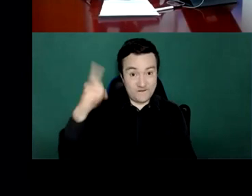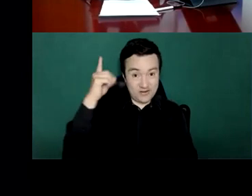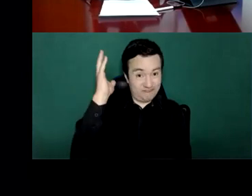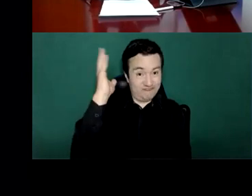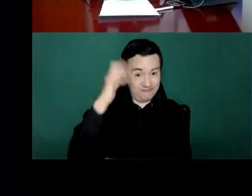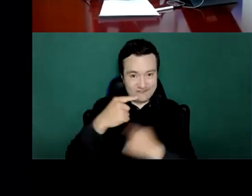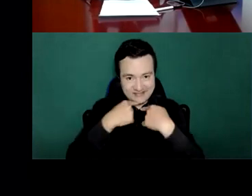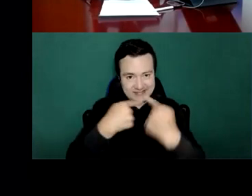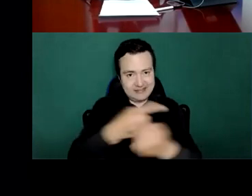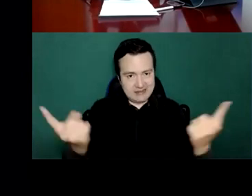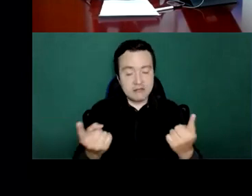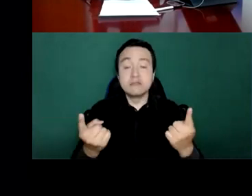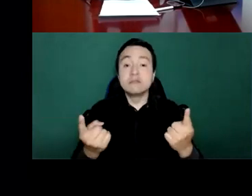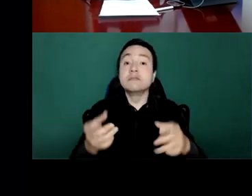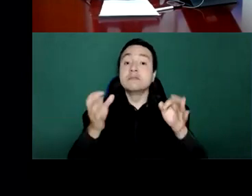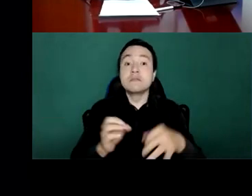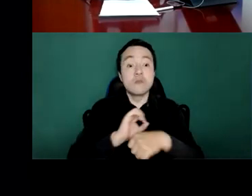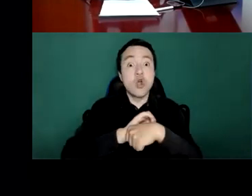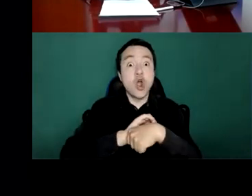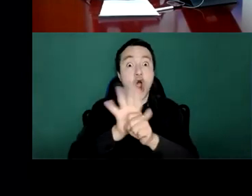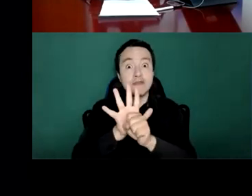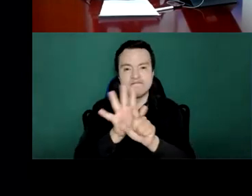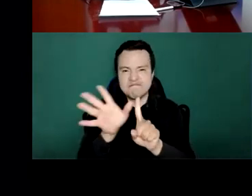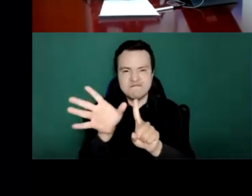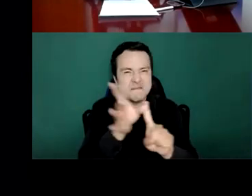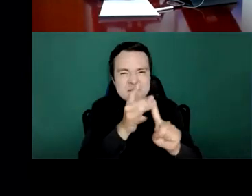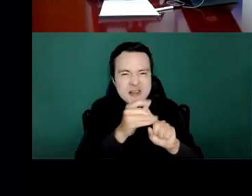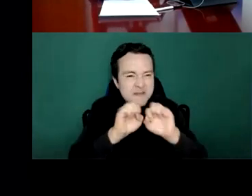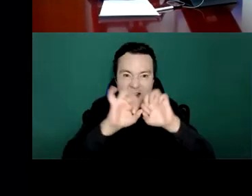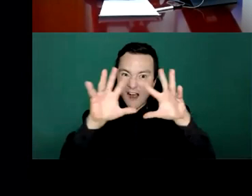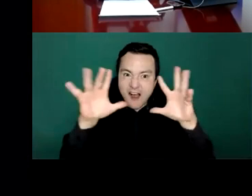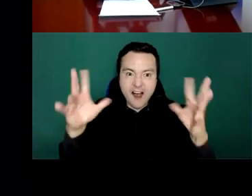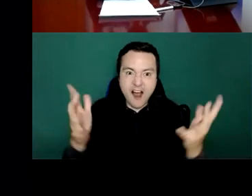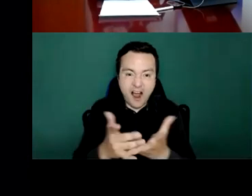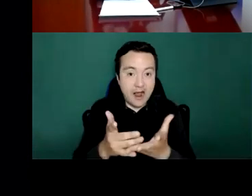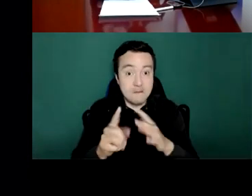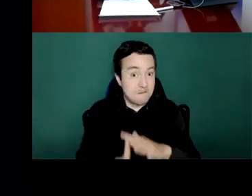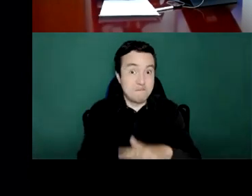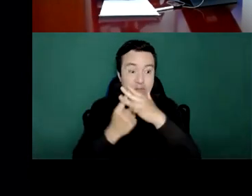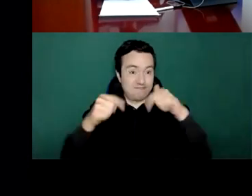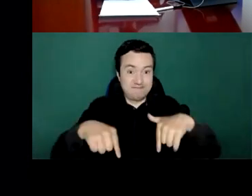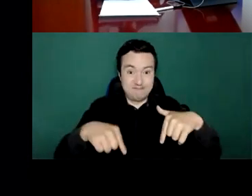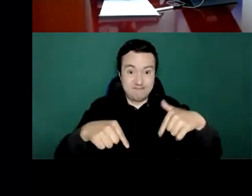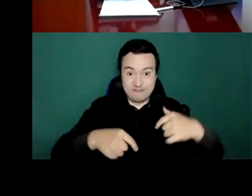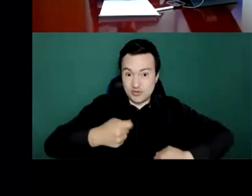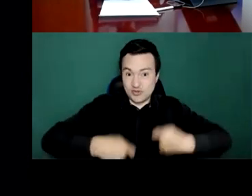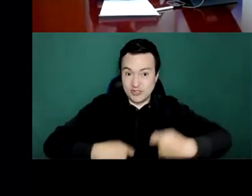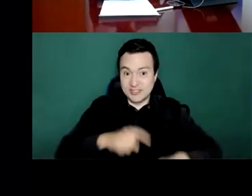some sort of mental issues that needs to be dealt with. And this brings me back to what I said earlier.